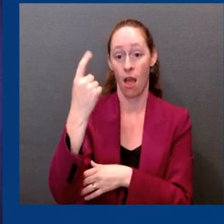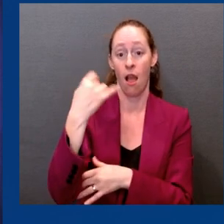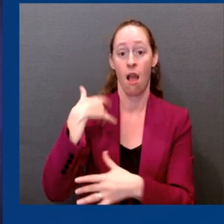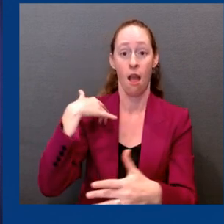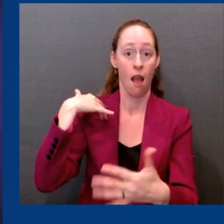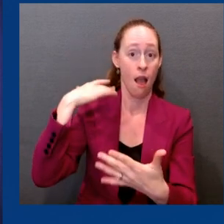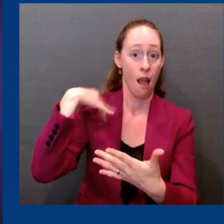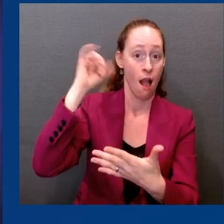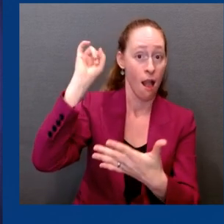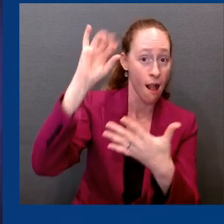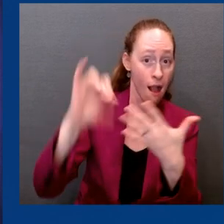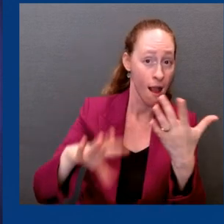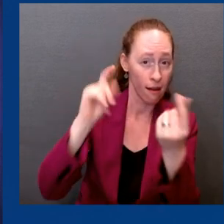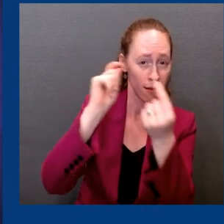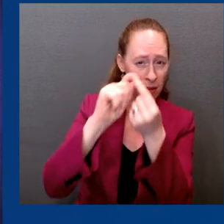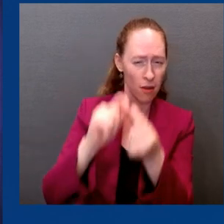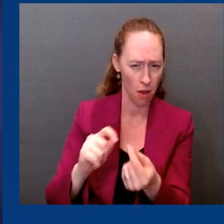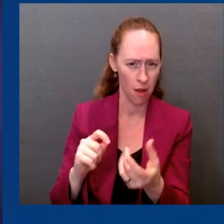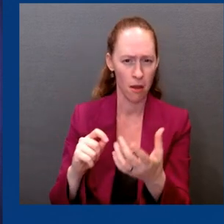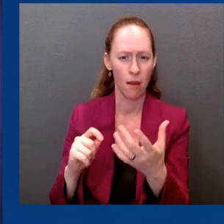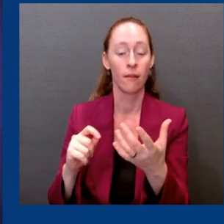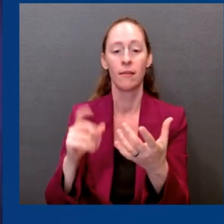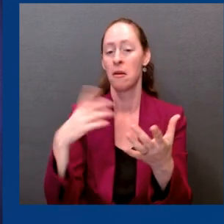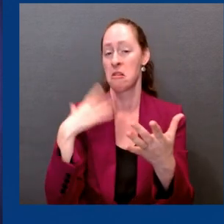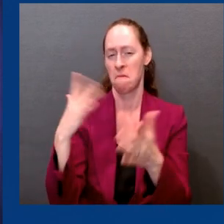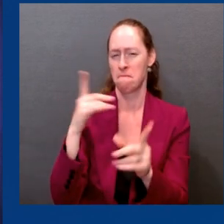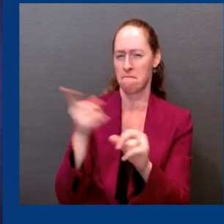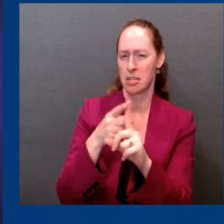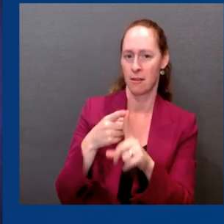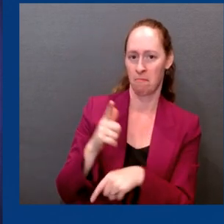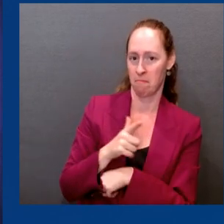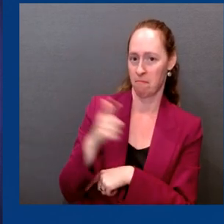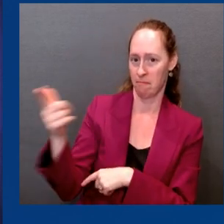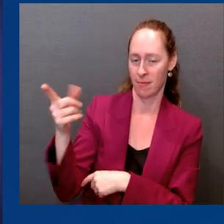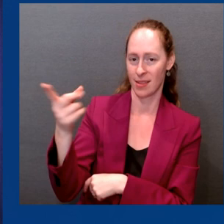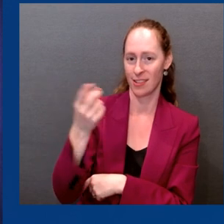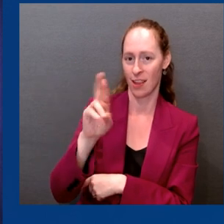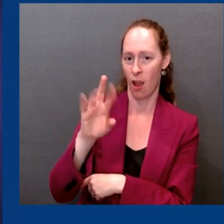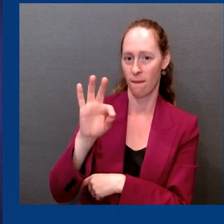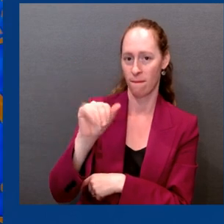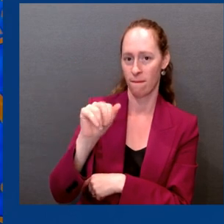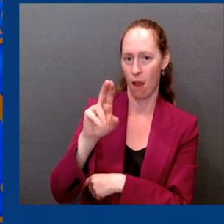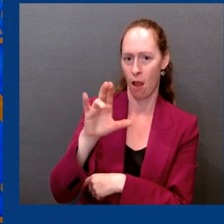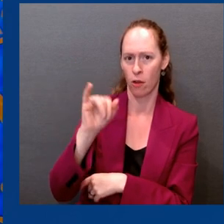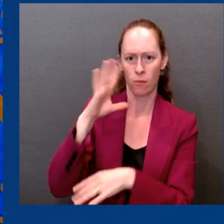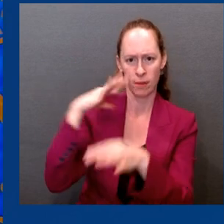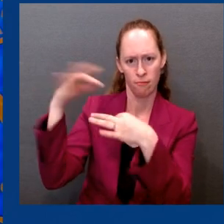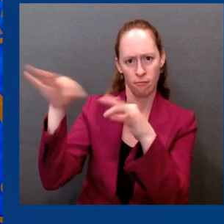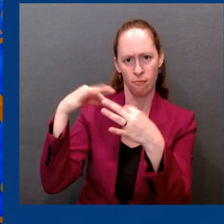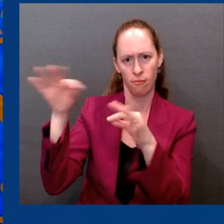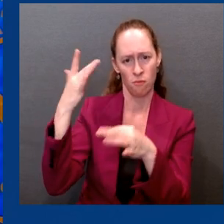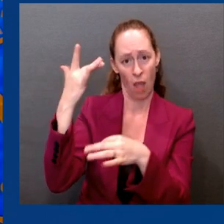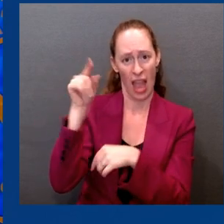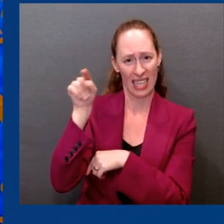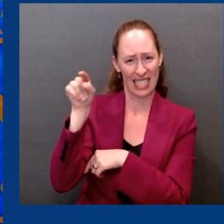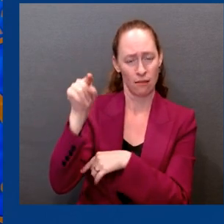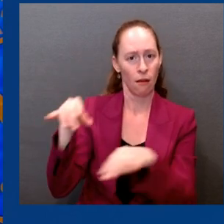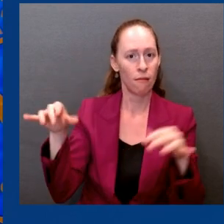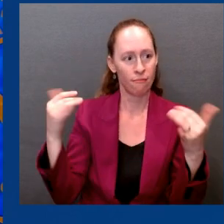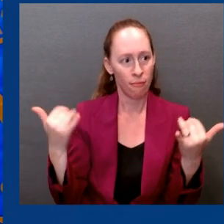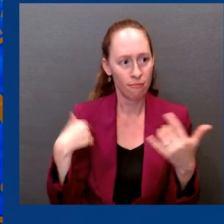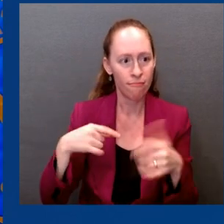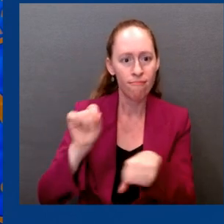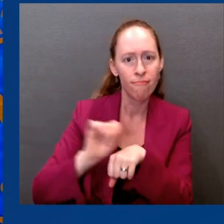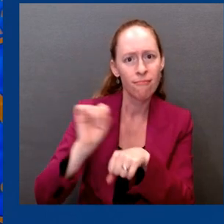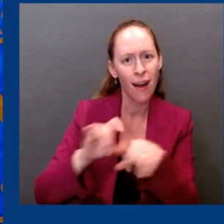Dr. Fauci, to discuss the importance of this milestone. Dr. Fauci? Dr. Thank you very much, Dr. Jha. I'd like to